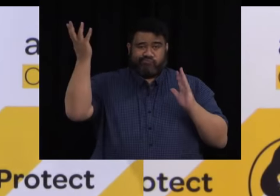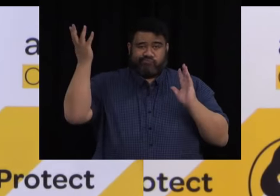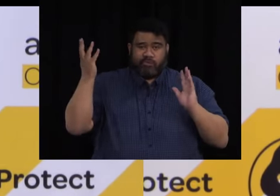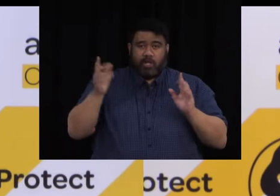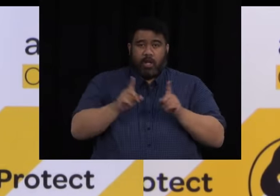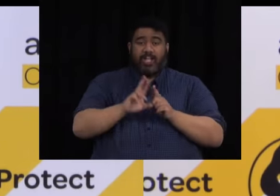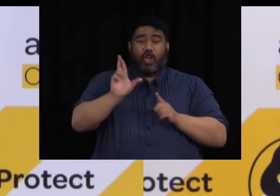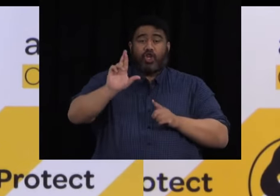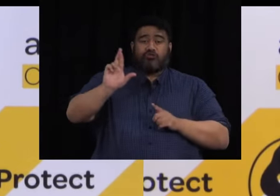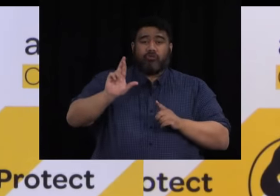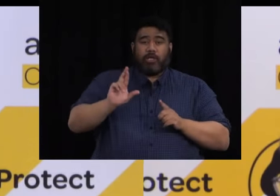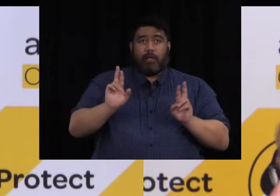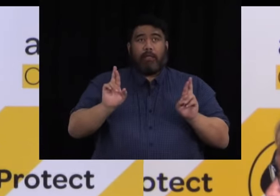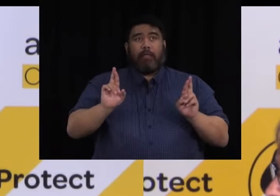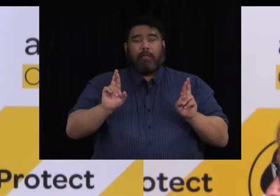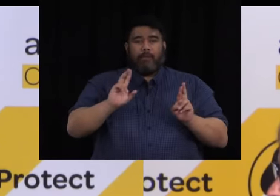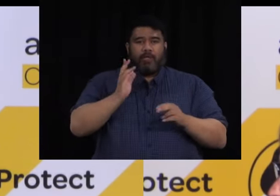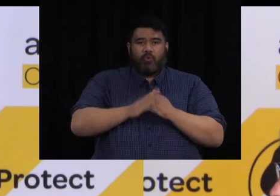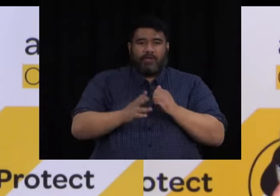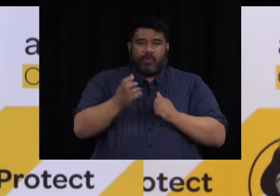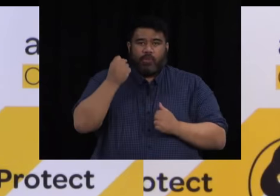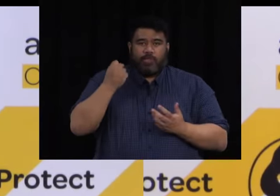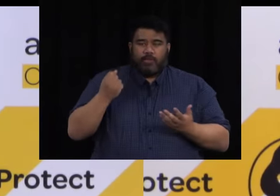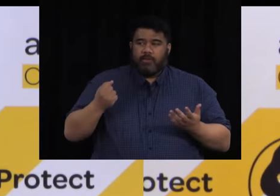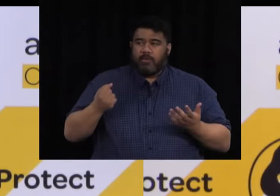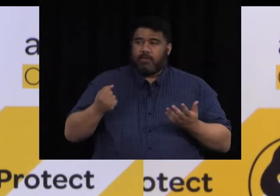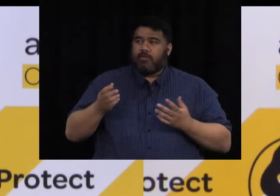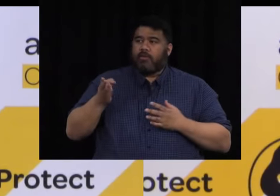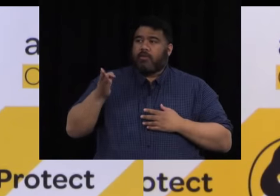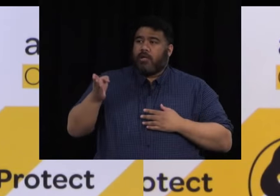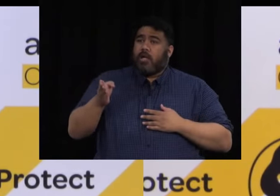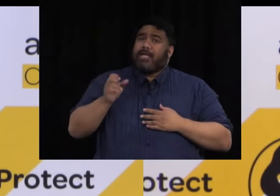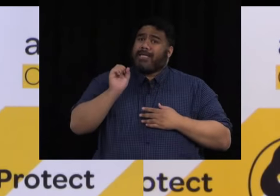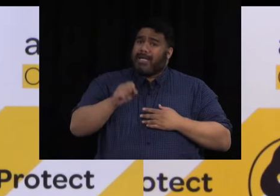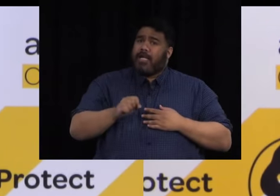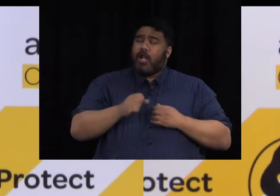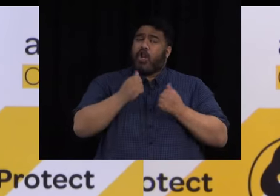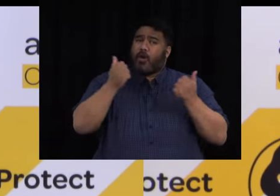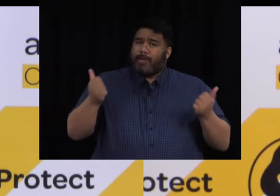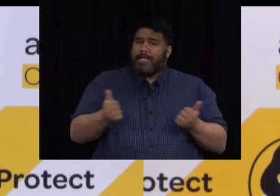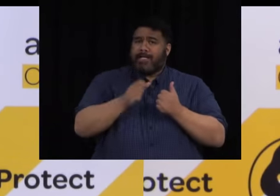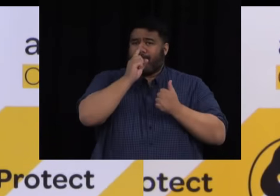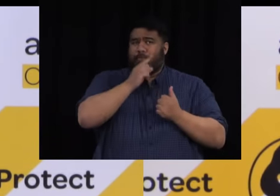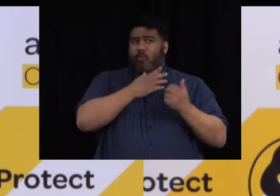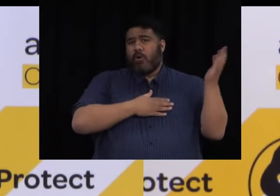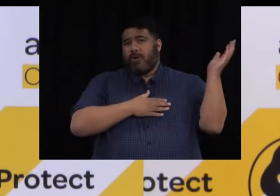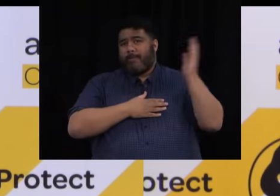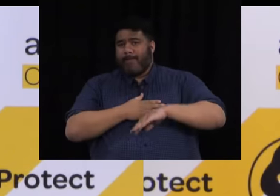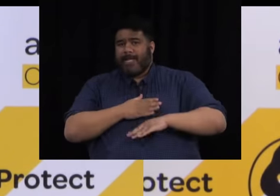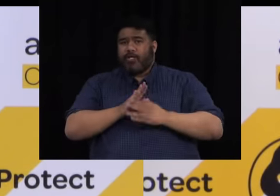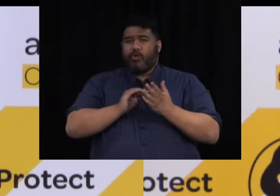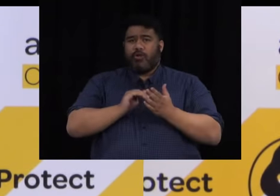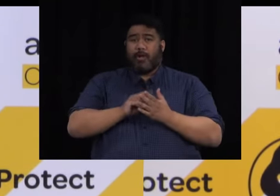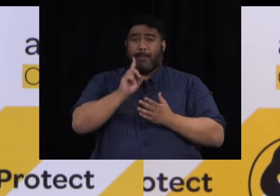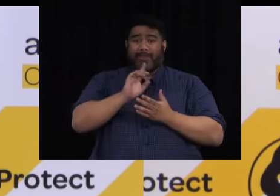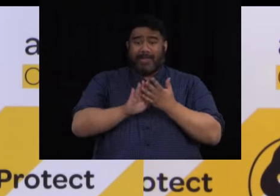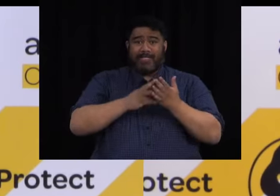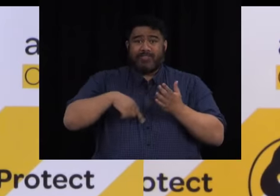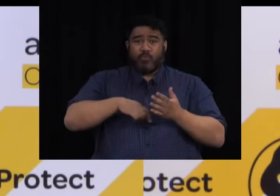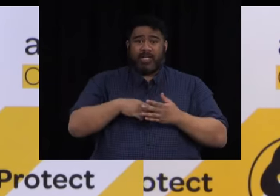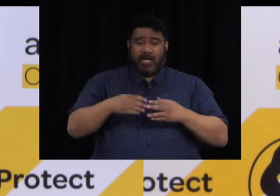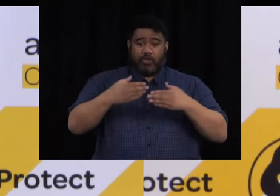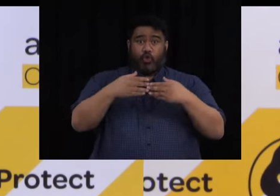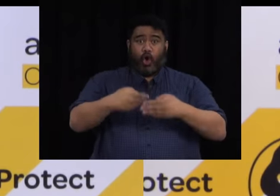of additional demand for people wanting to come into the country but simply throwing open the borders isn't a responsible way of dealing with that.